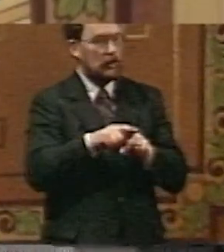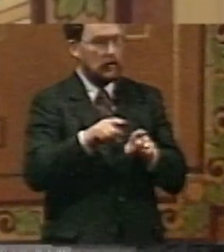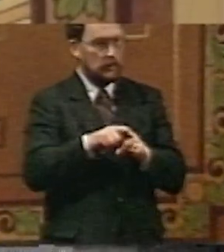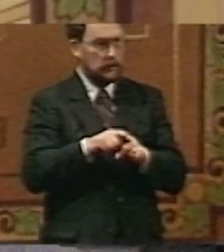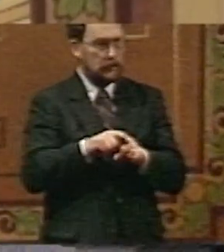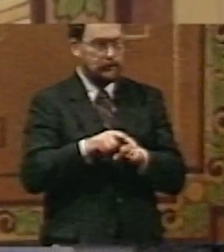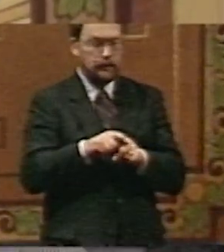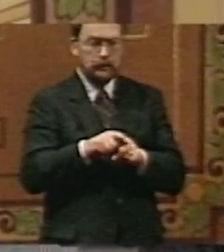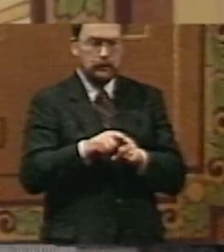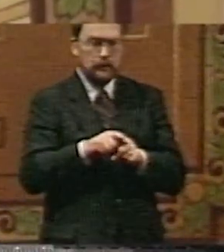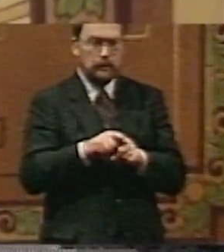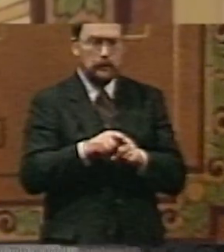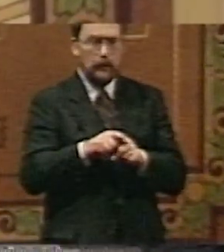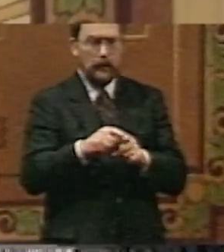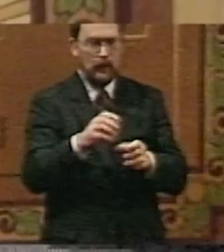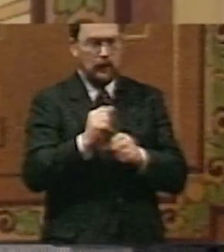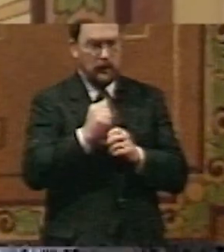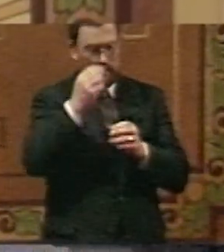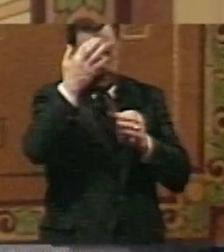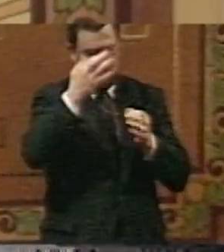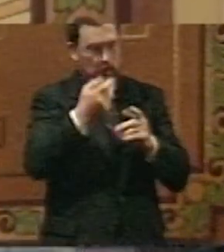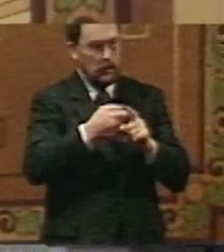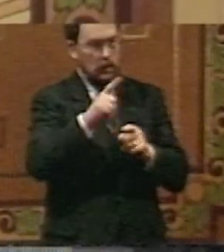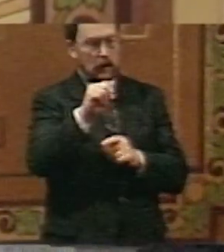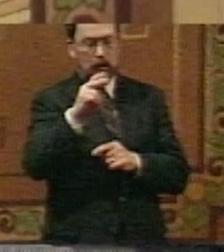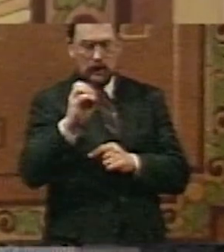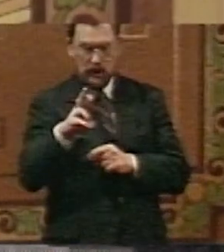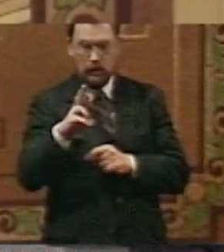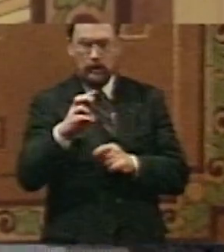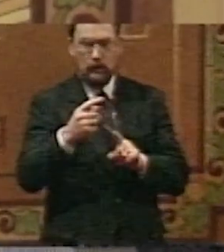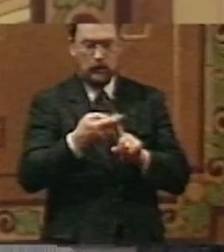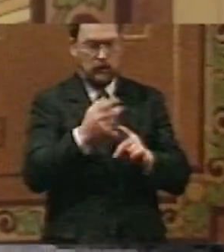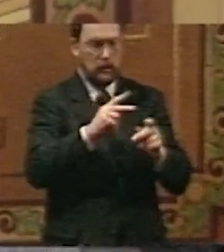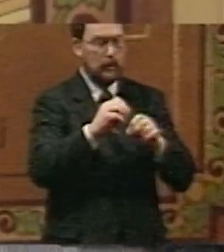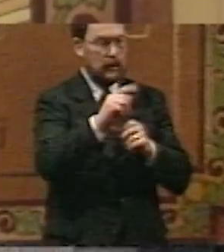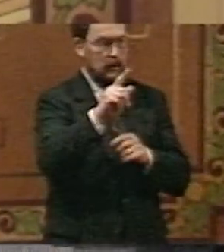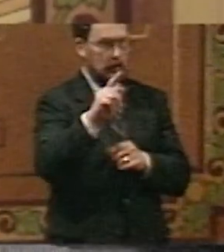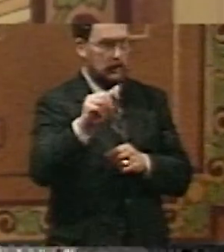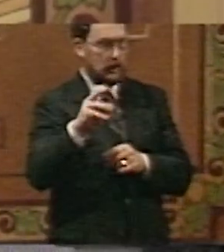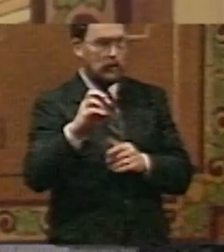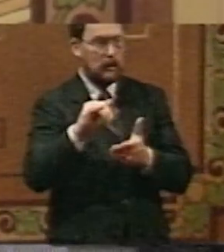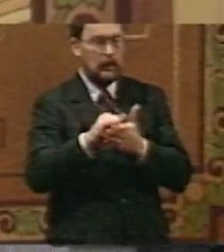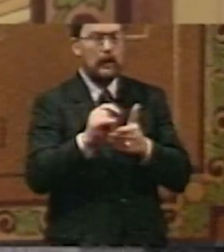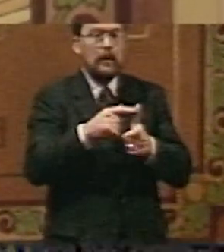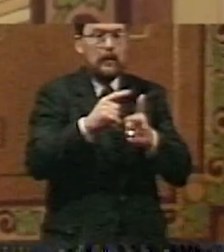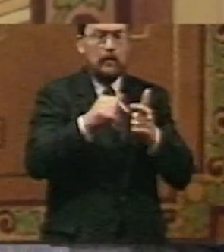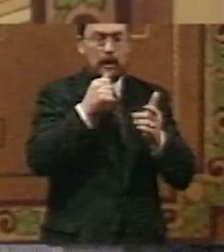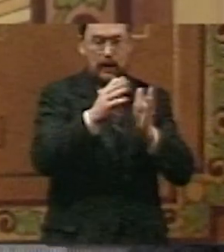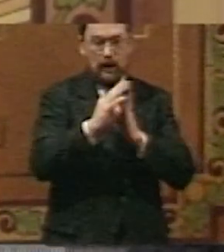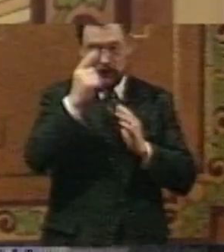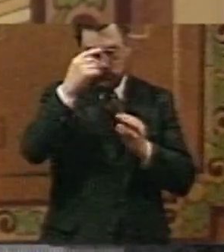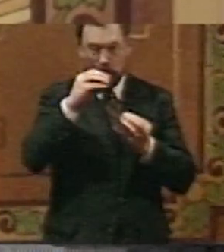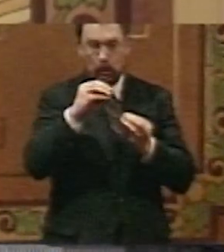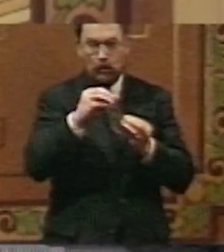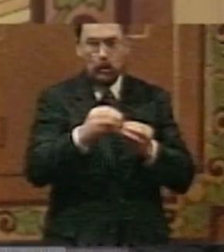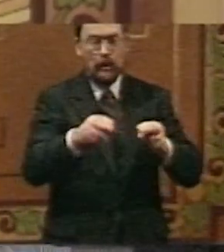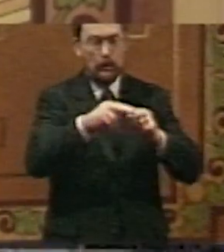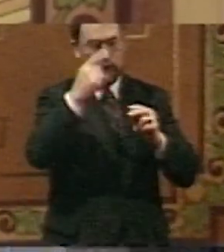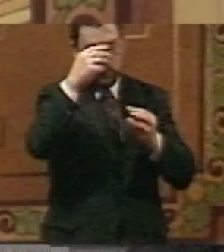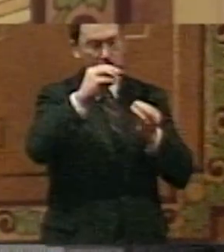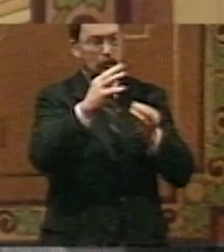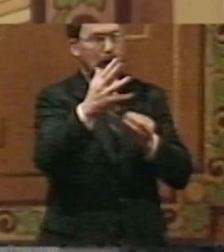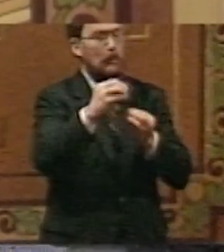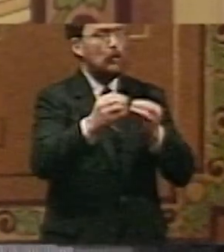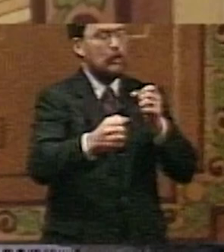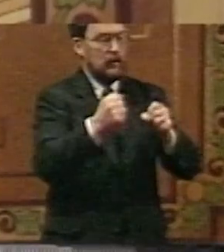in this process, get a commitment from labor and the representatives of labor that they will not then ask for another increase for perhaps five years